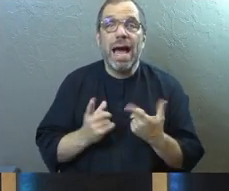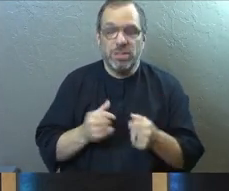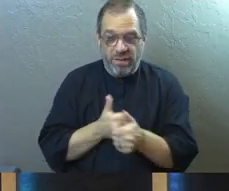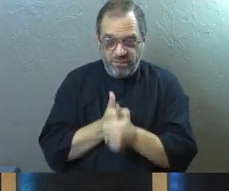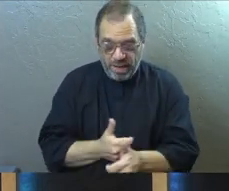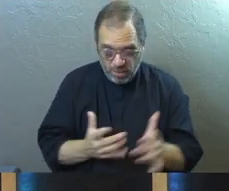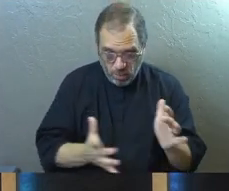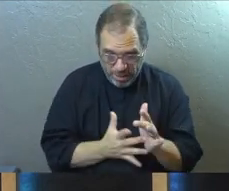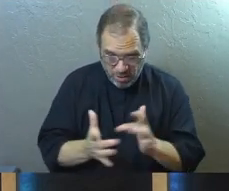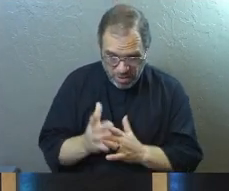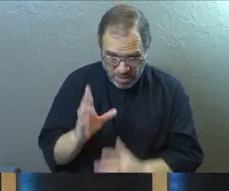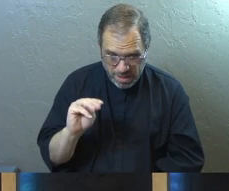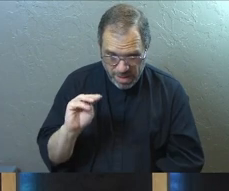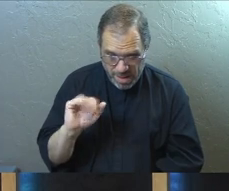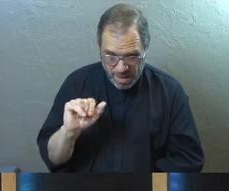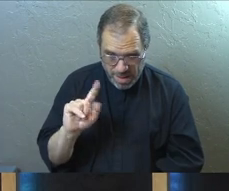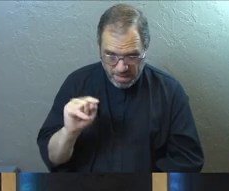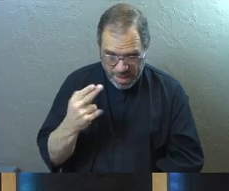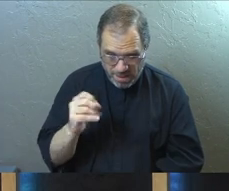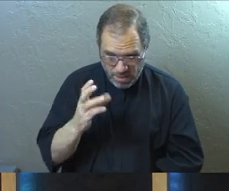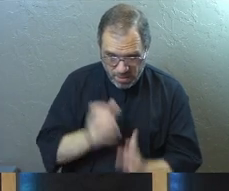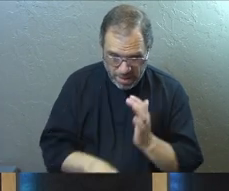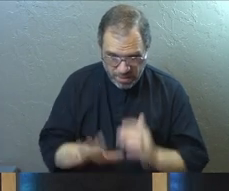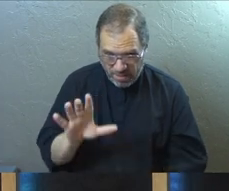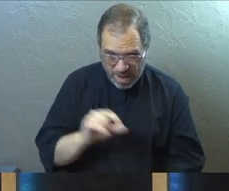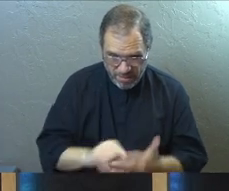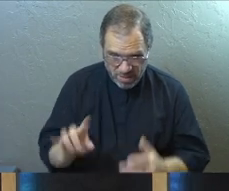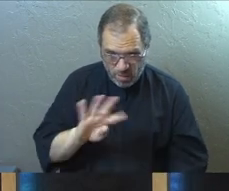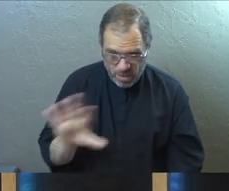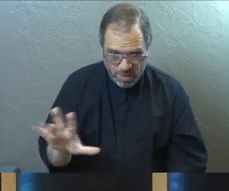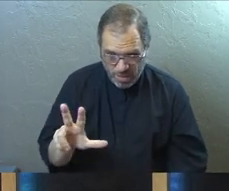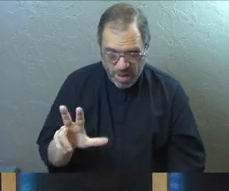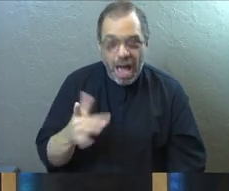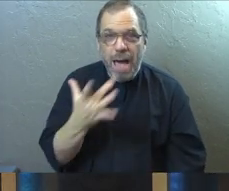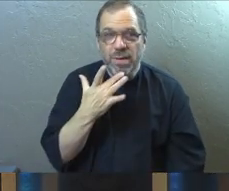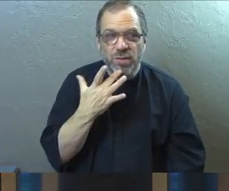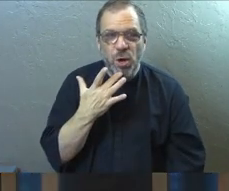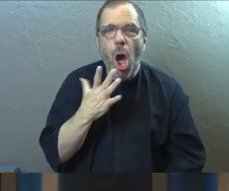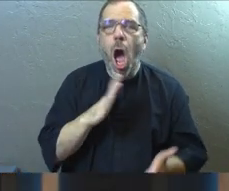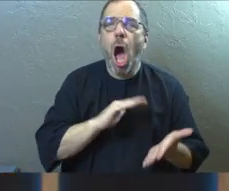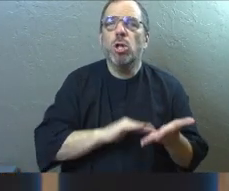do what Jesus tells me to do. And I would rather have a loophole.